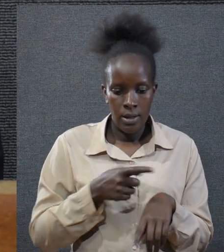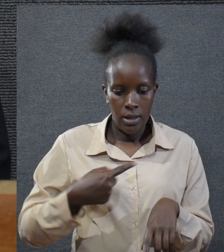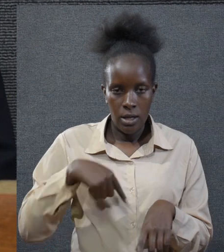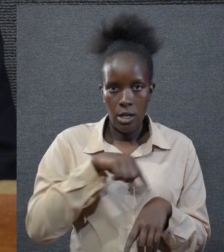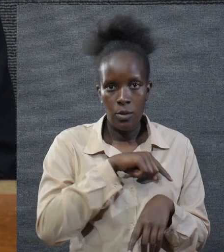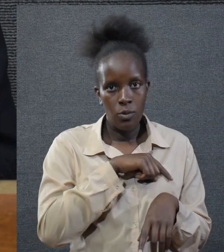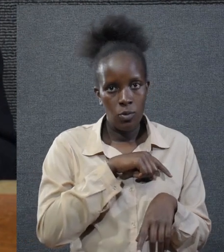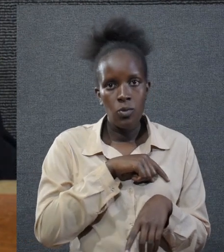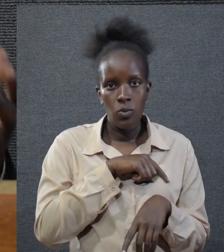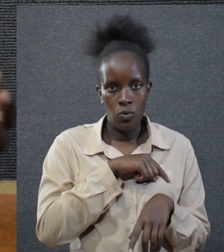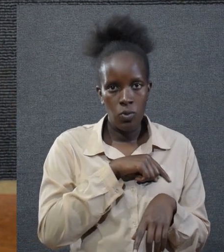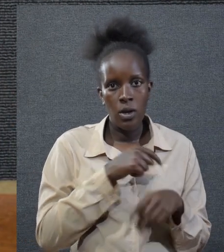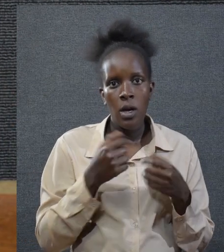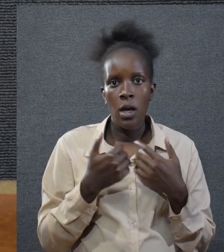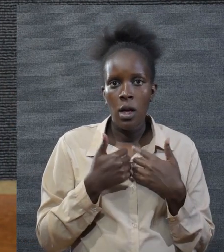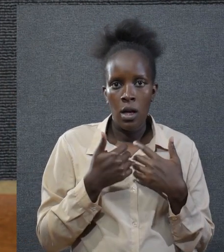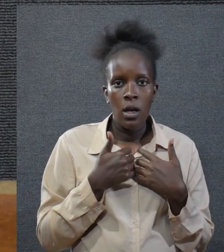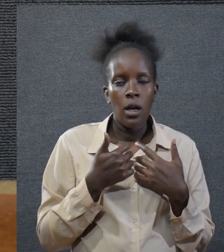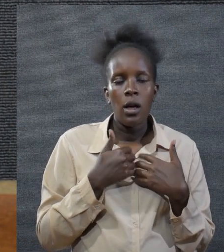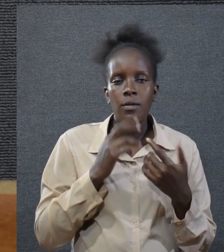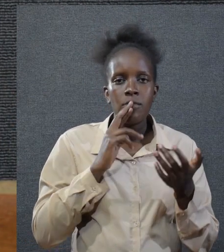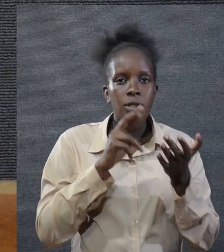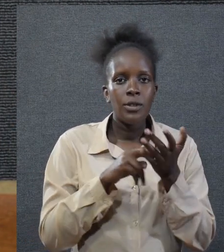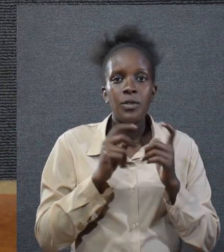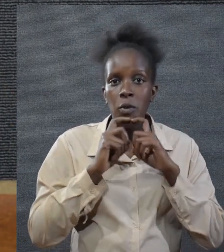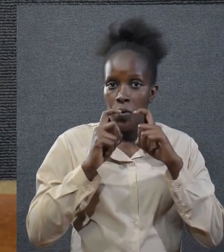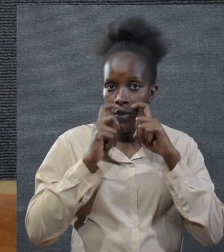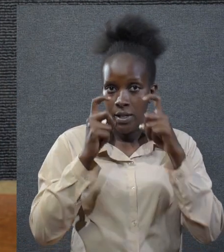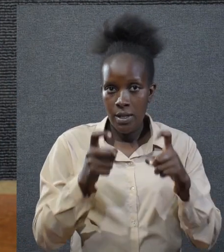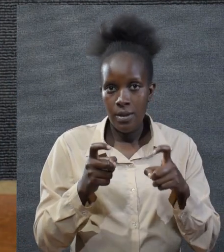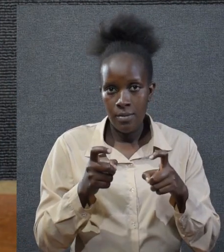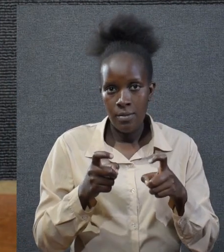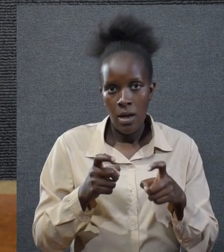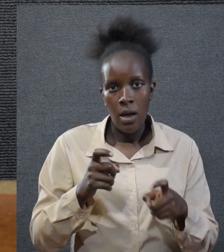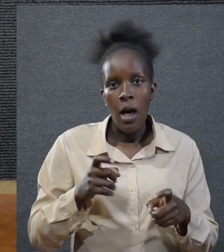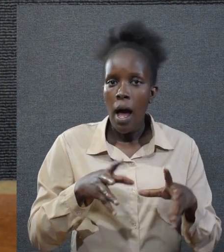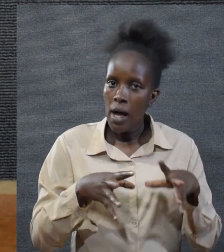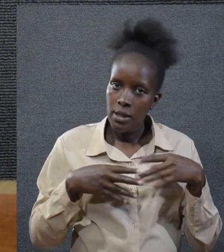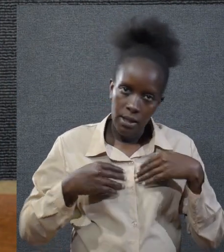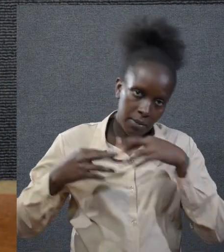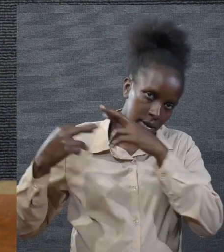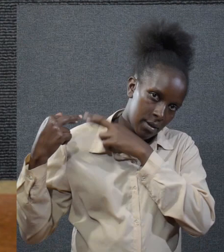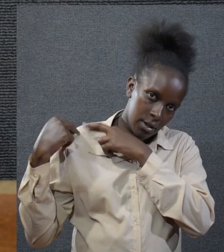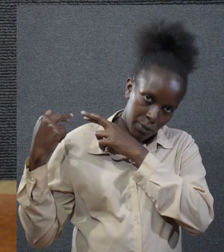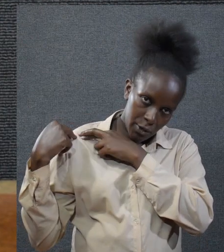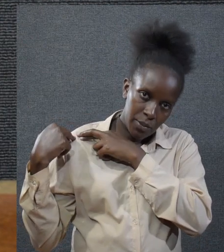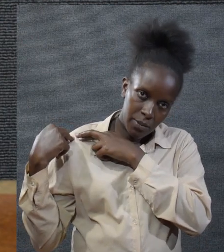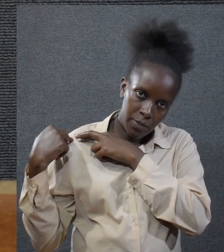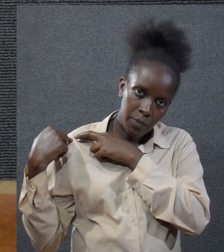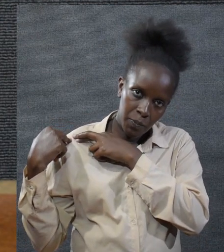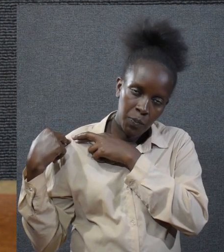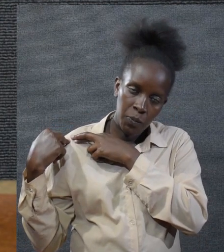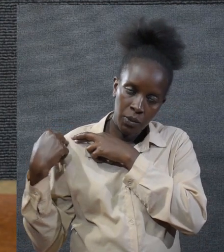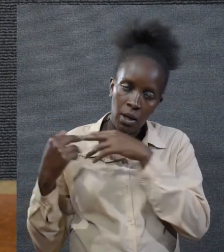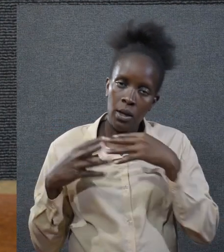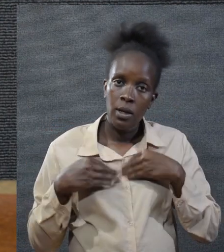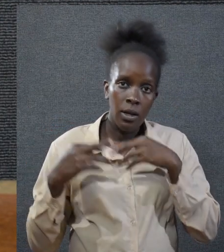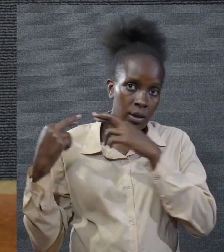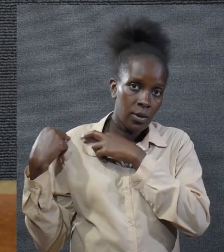when we are dealing with the consequence of sin assume responsibility